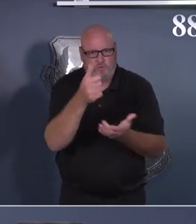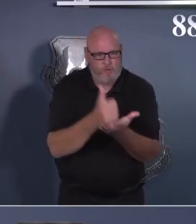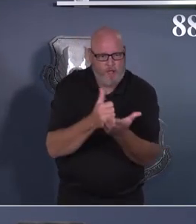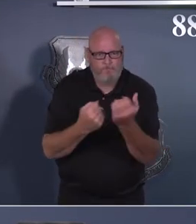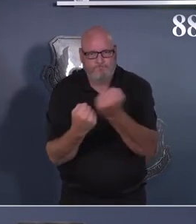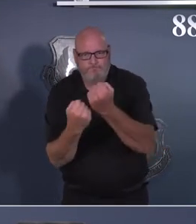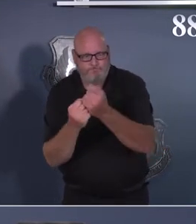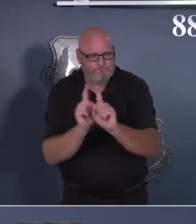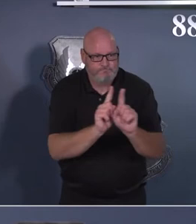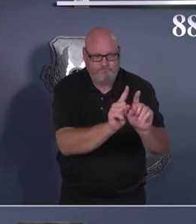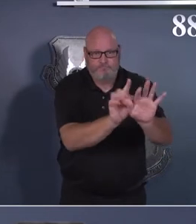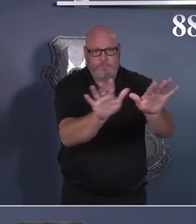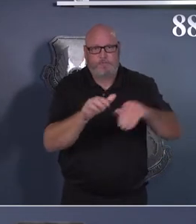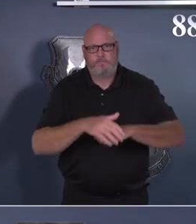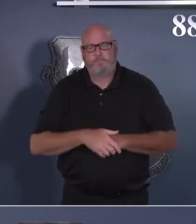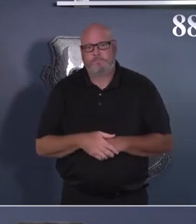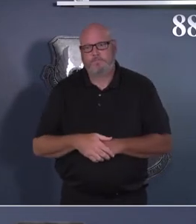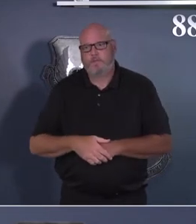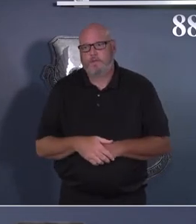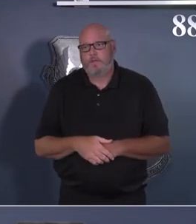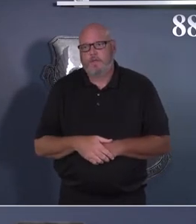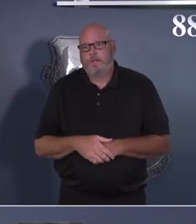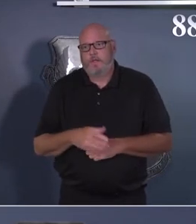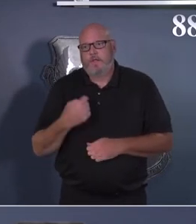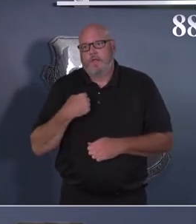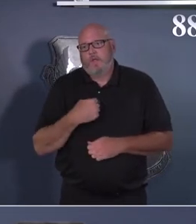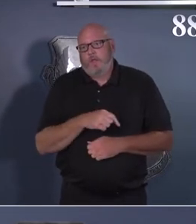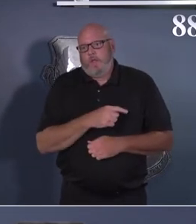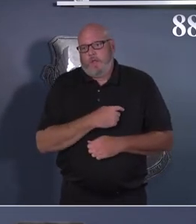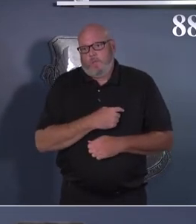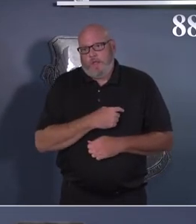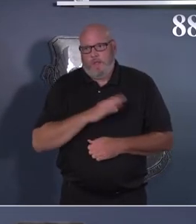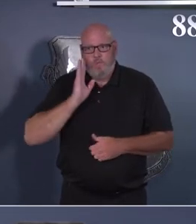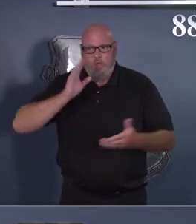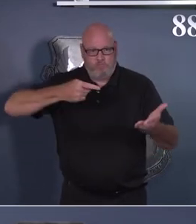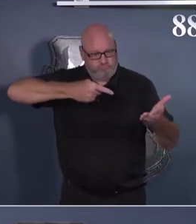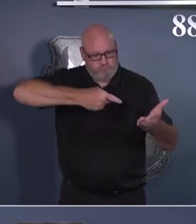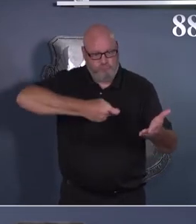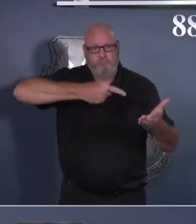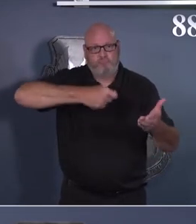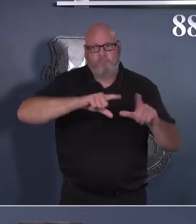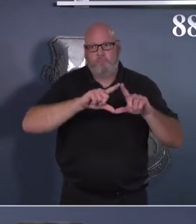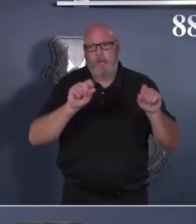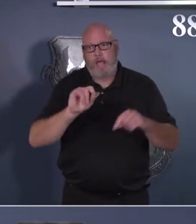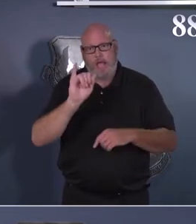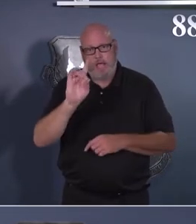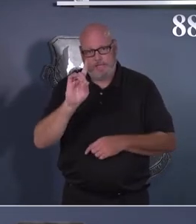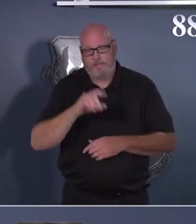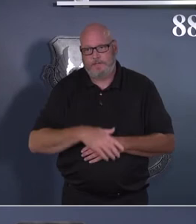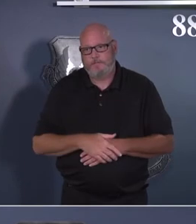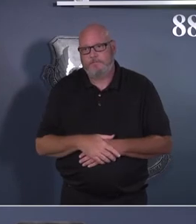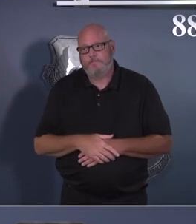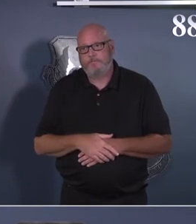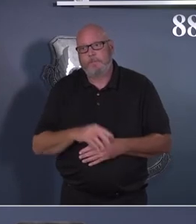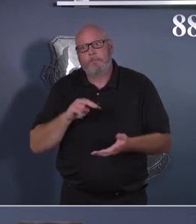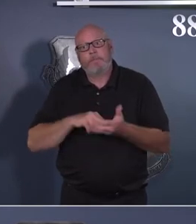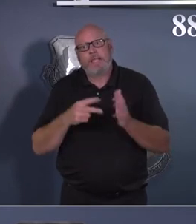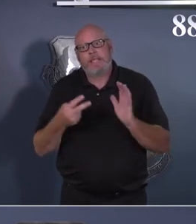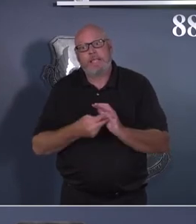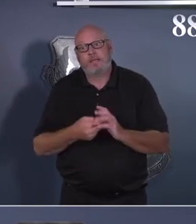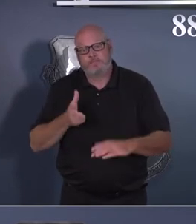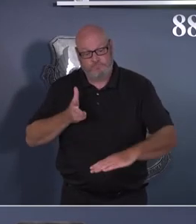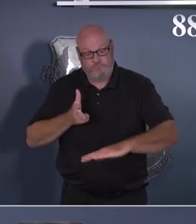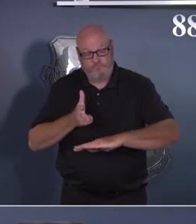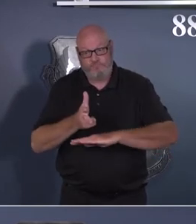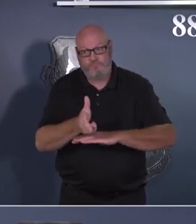returning to the contactless scanning of our ID cards, meaning personnel will present their ID cards to the gate entry